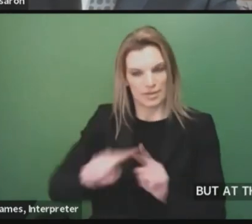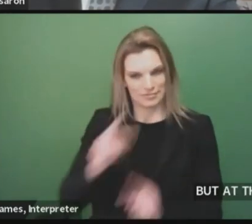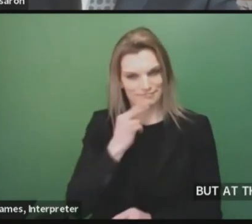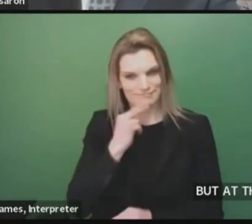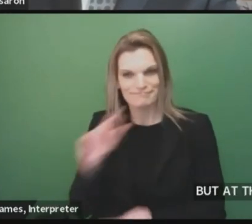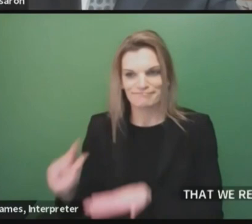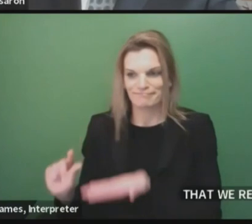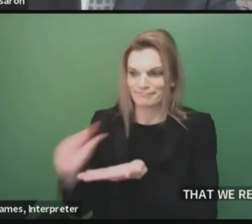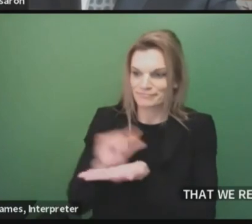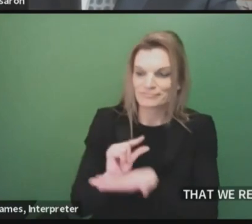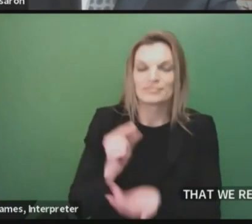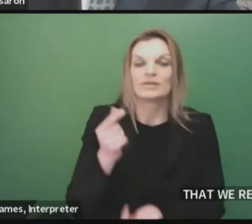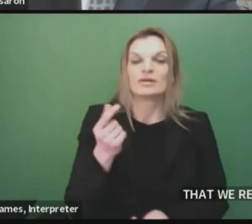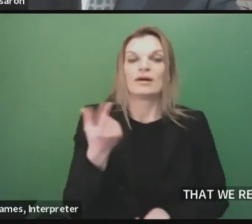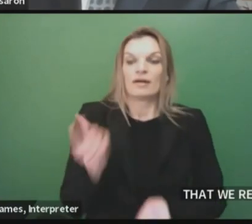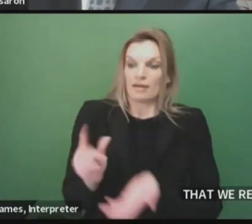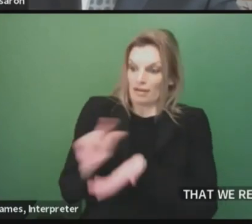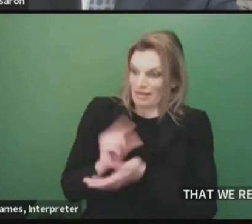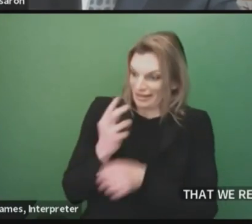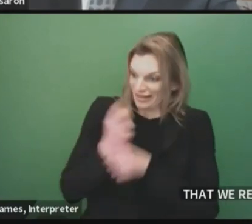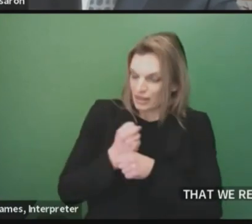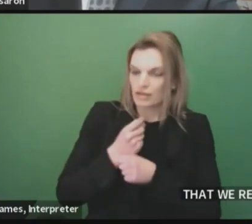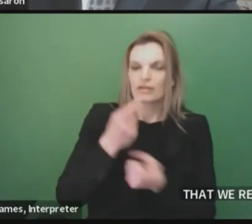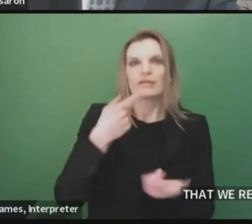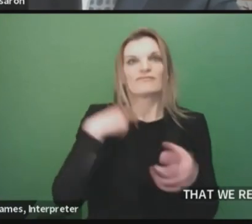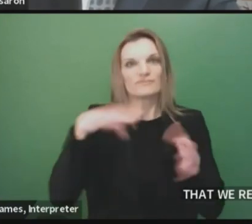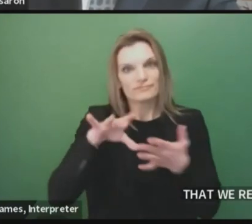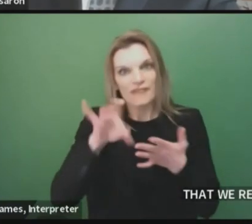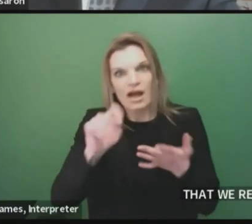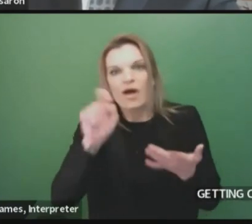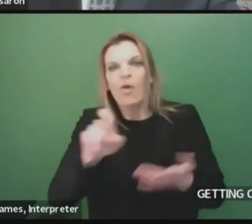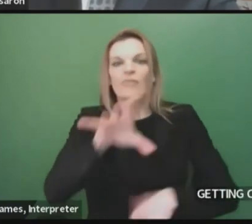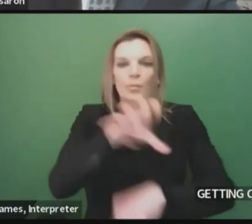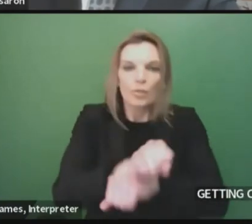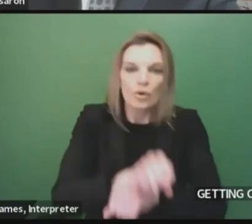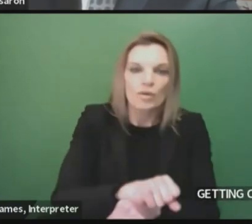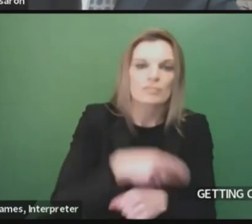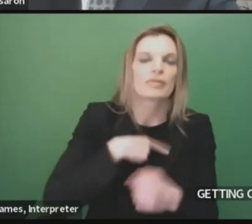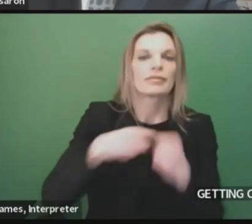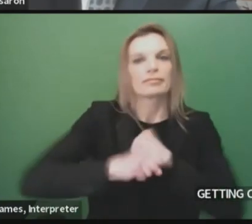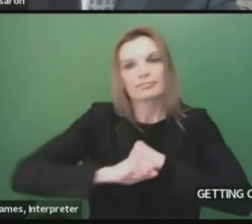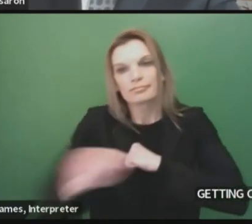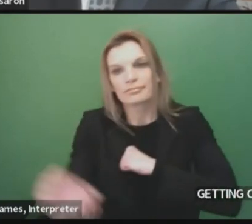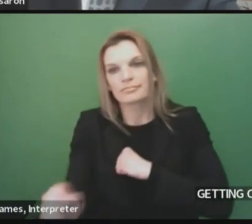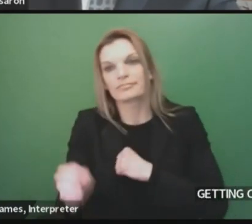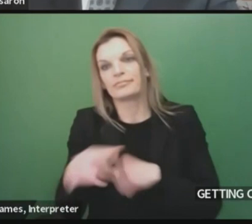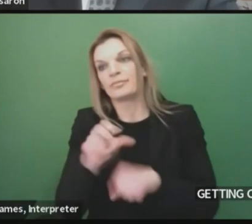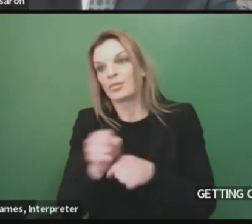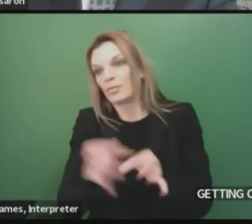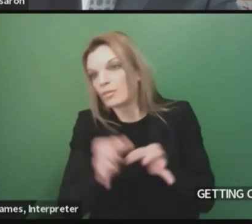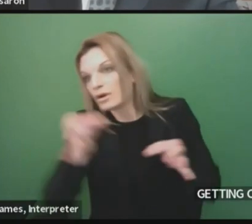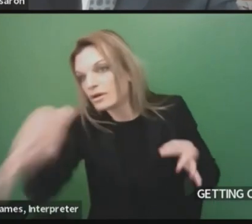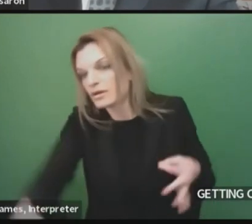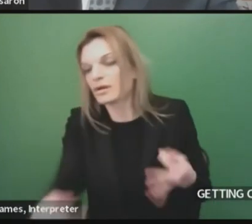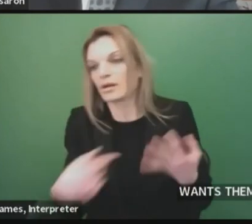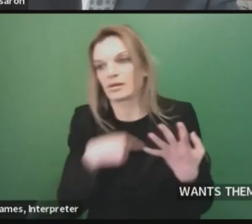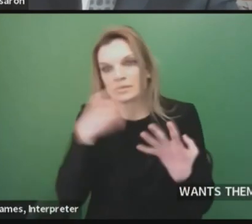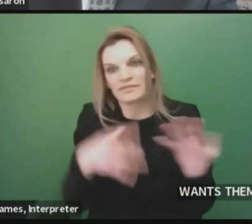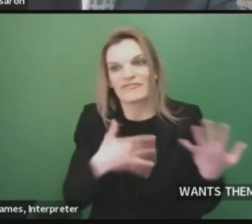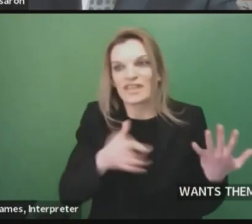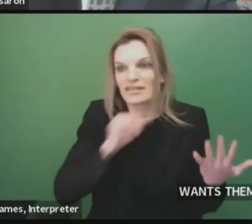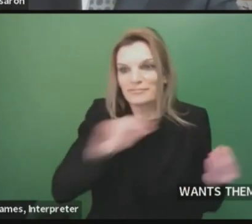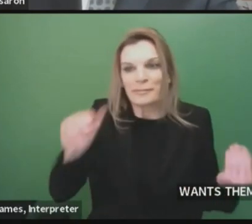appointment and be patient. And it might take longer to make an appointment. You might be on that appointment schedule pretty far out. But we,